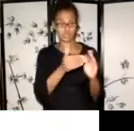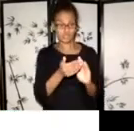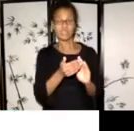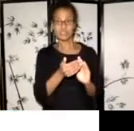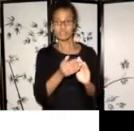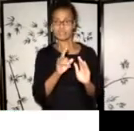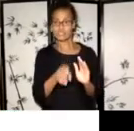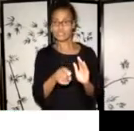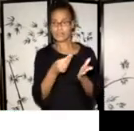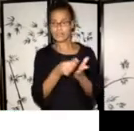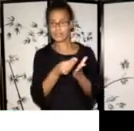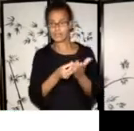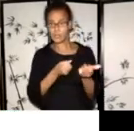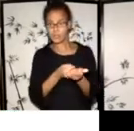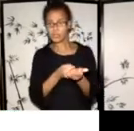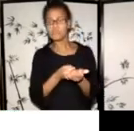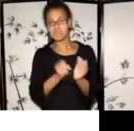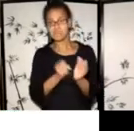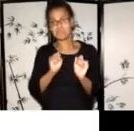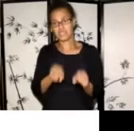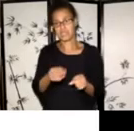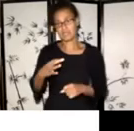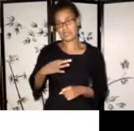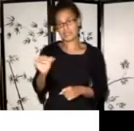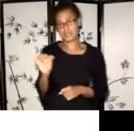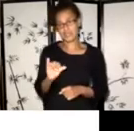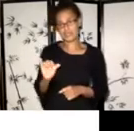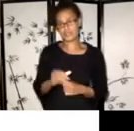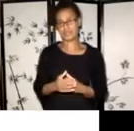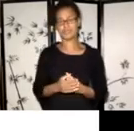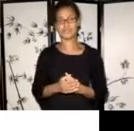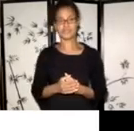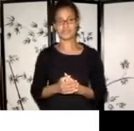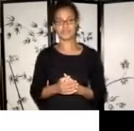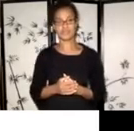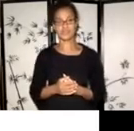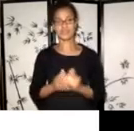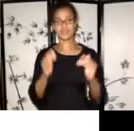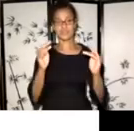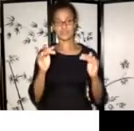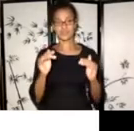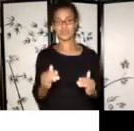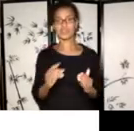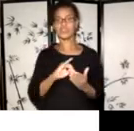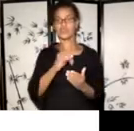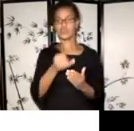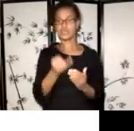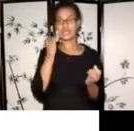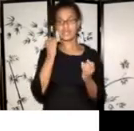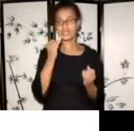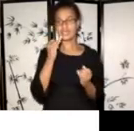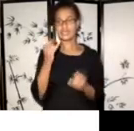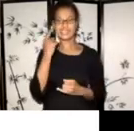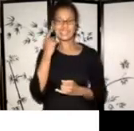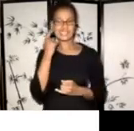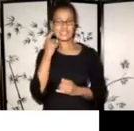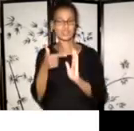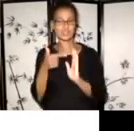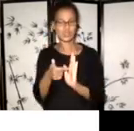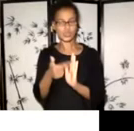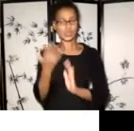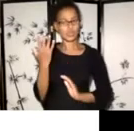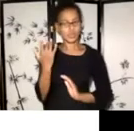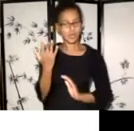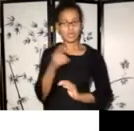Yeah. that's the end of, um, I guess just project ideas. I like to show those because it gives people an idea of,